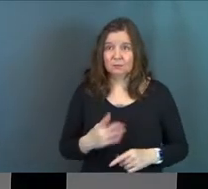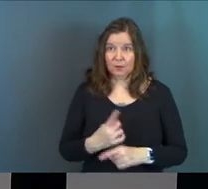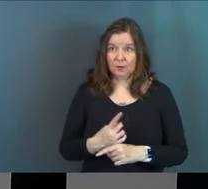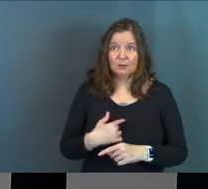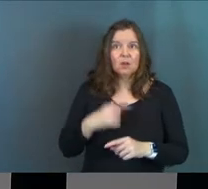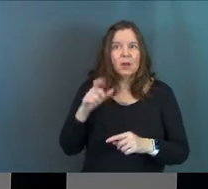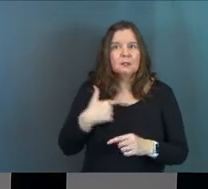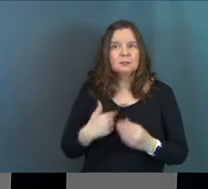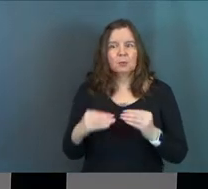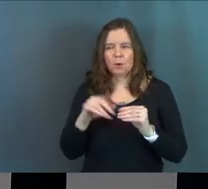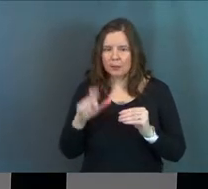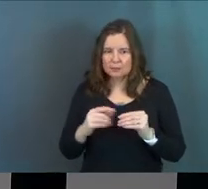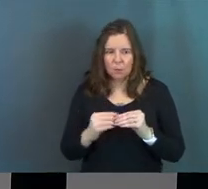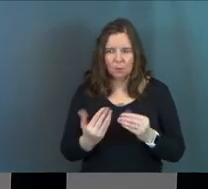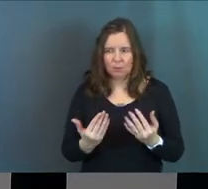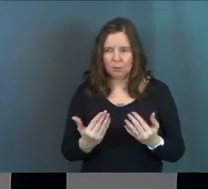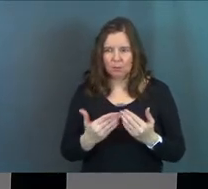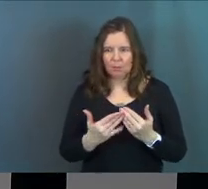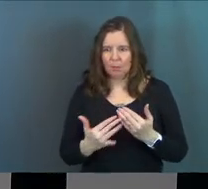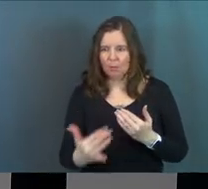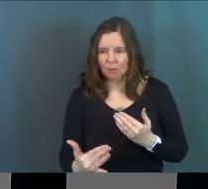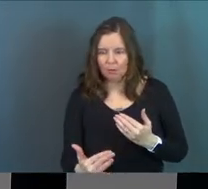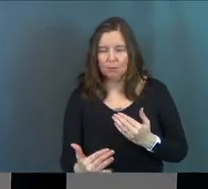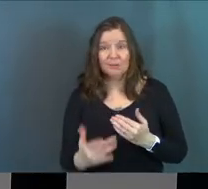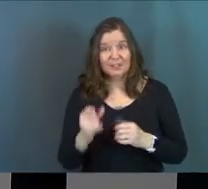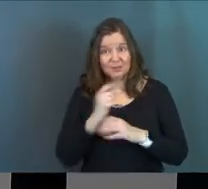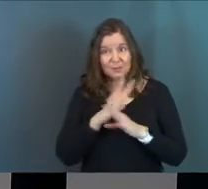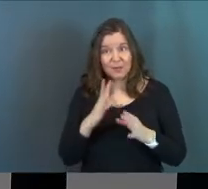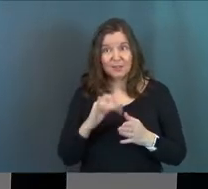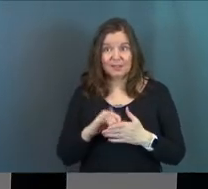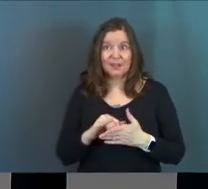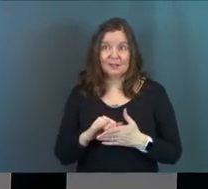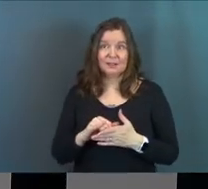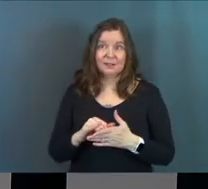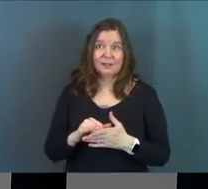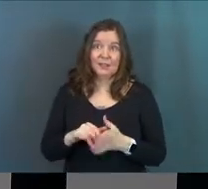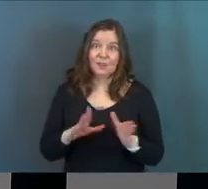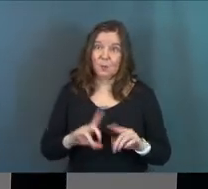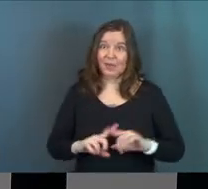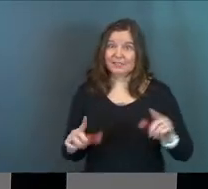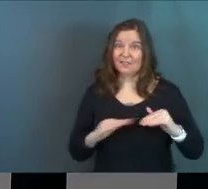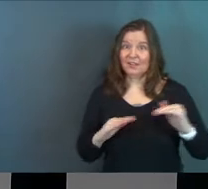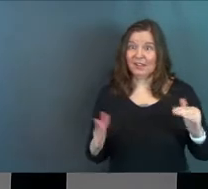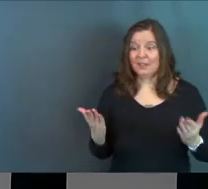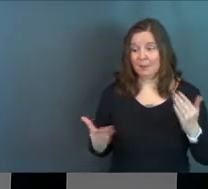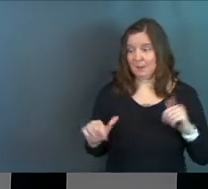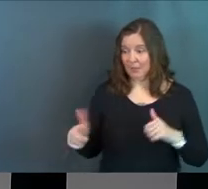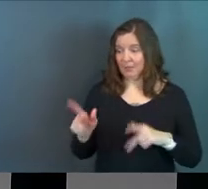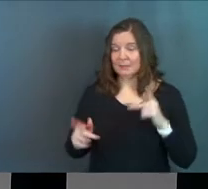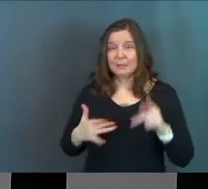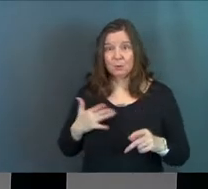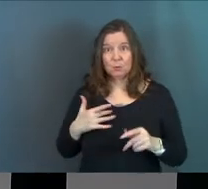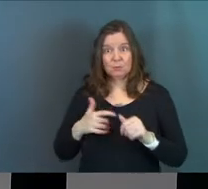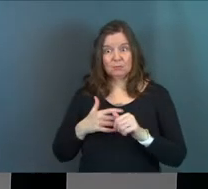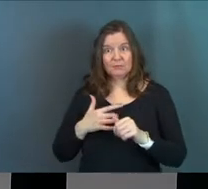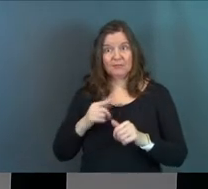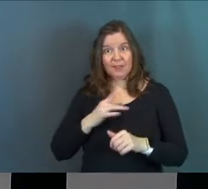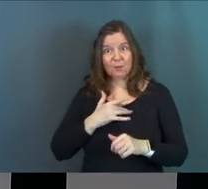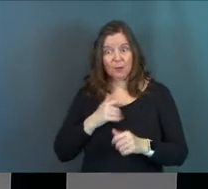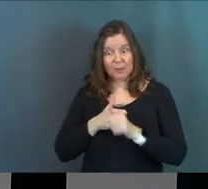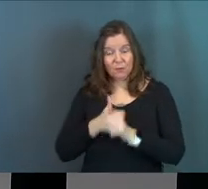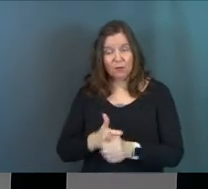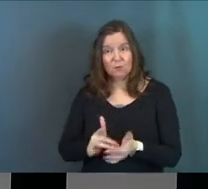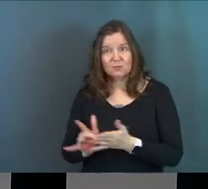Right? Like there's got to be more. There's got to be more to this story. Can you imagine? That's in a way different level. That's probably how all these people who follow Jesus felt.